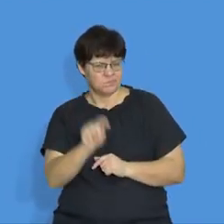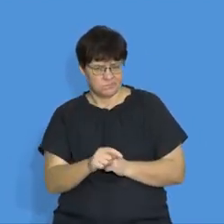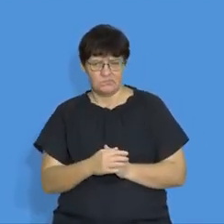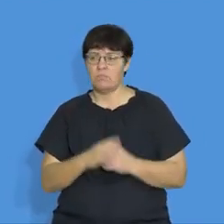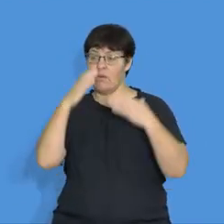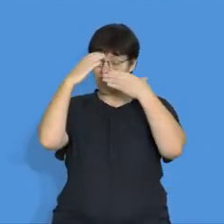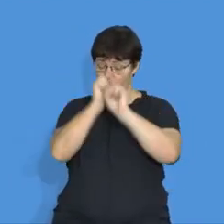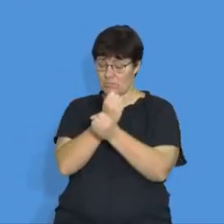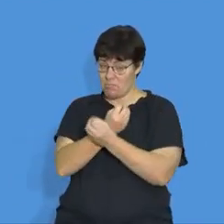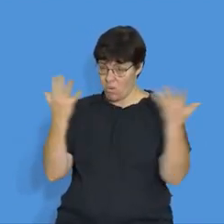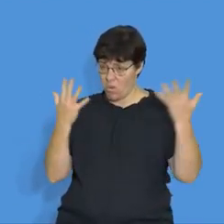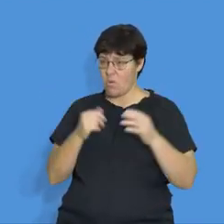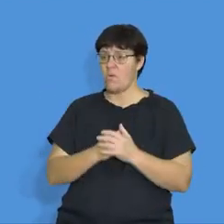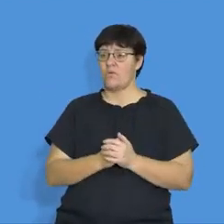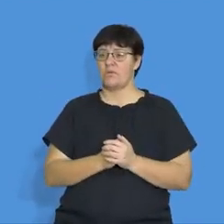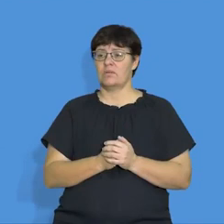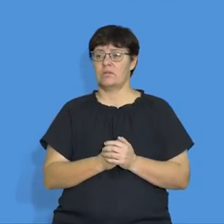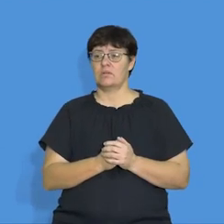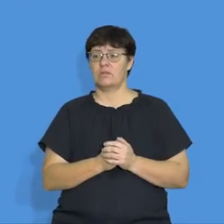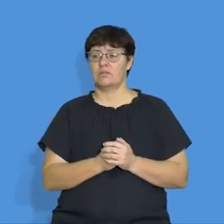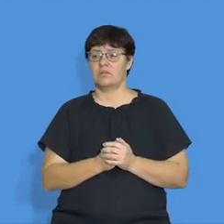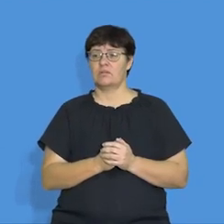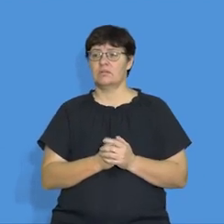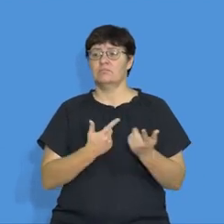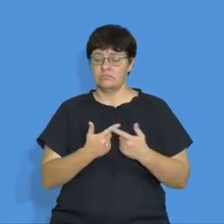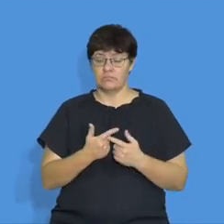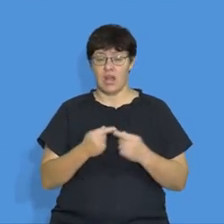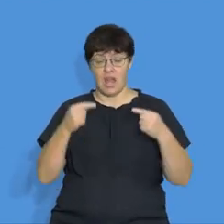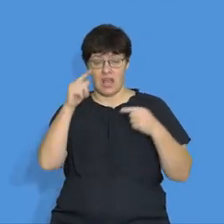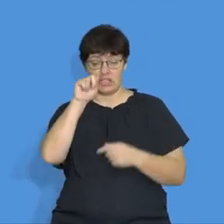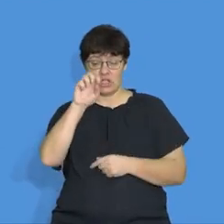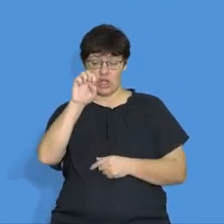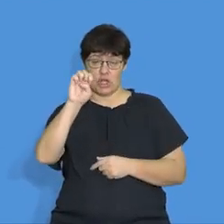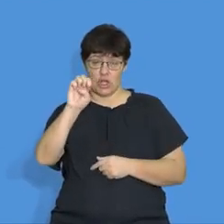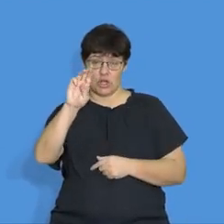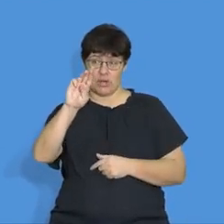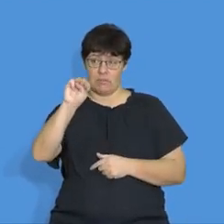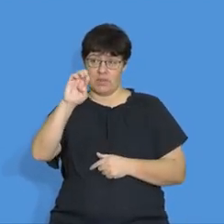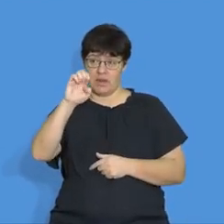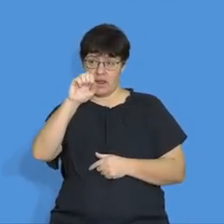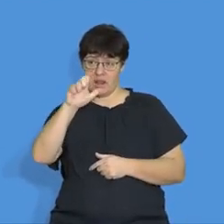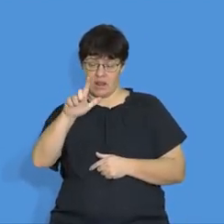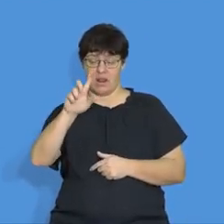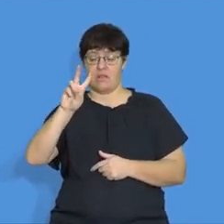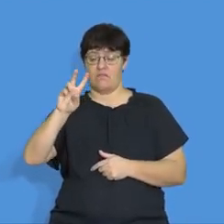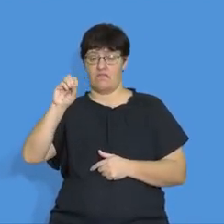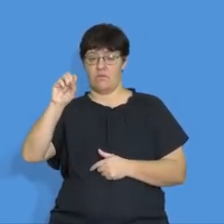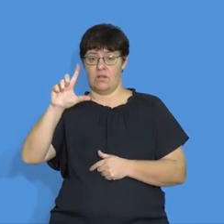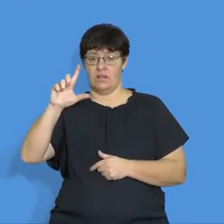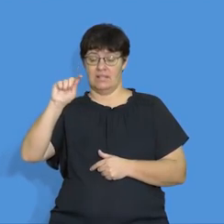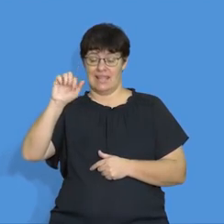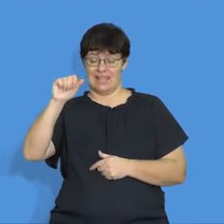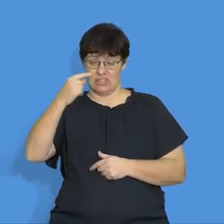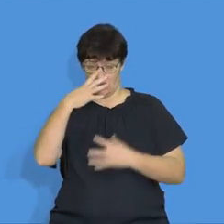or, you know, our interest is terminal voltage. So there are a whole lot of concepts and quantities involved